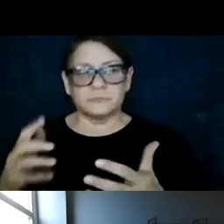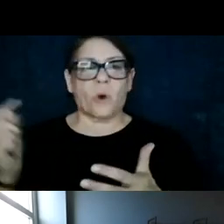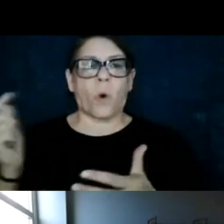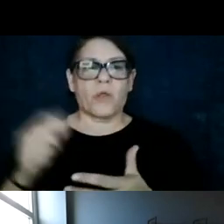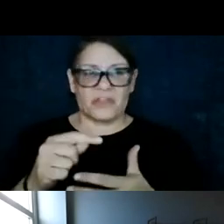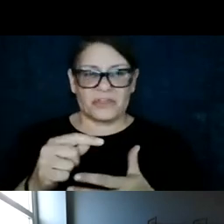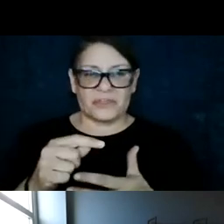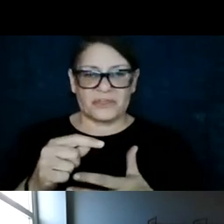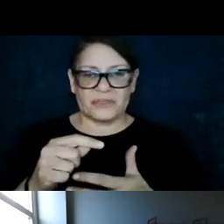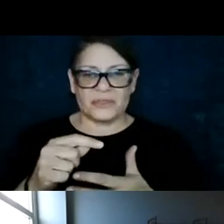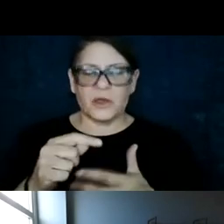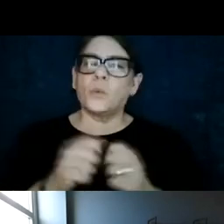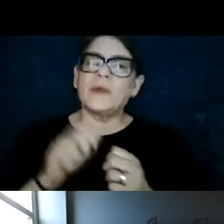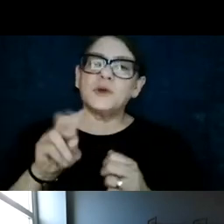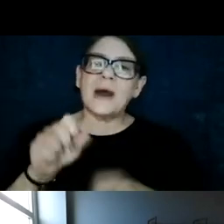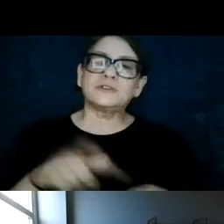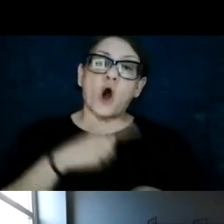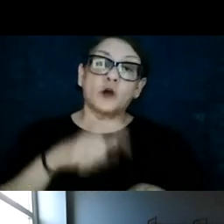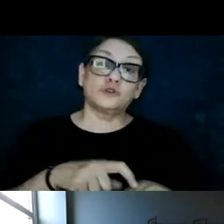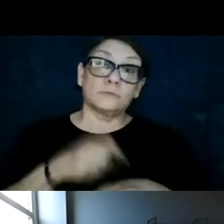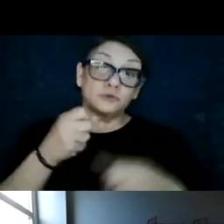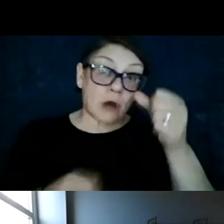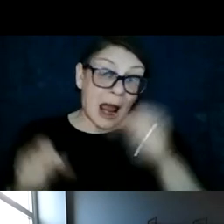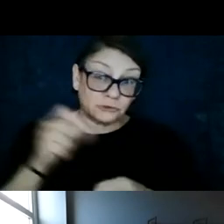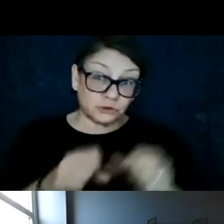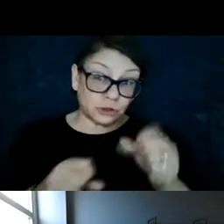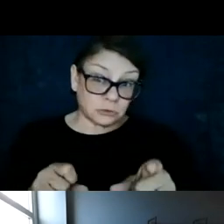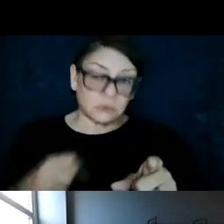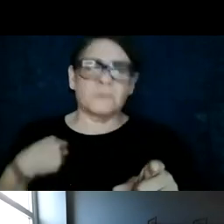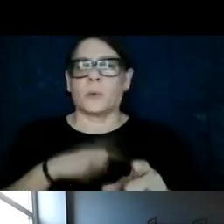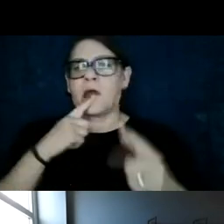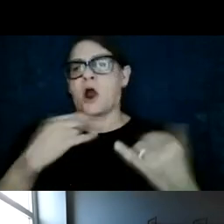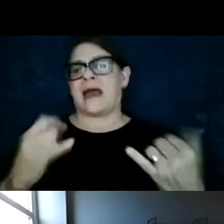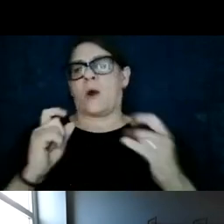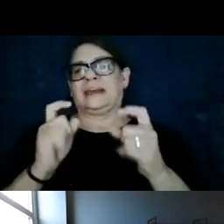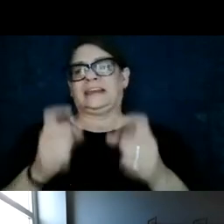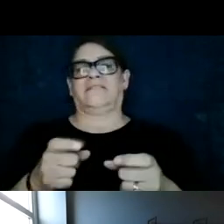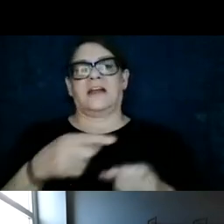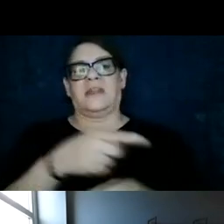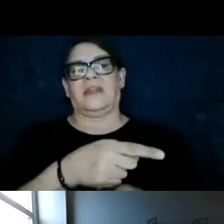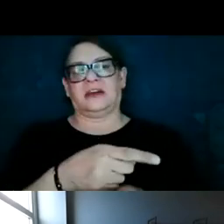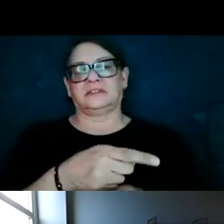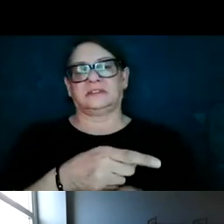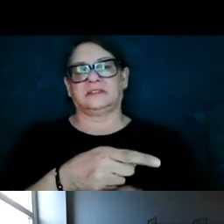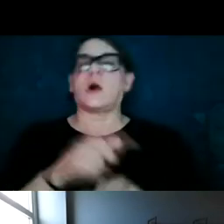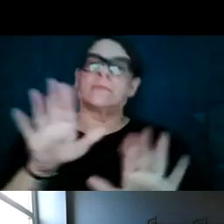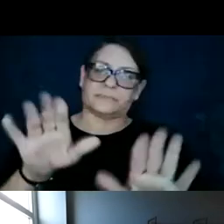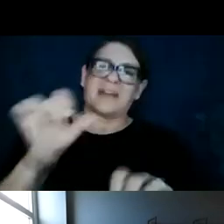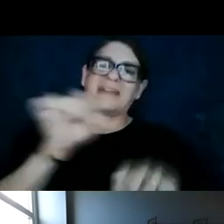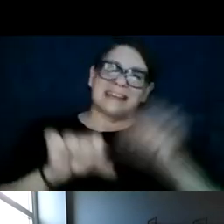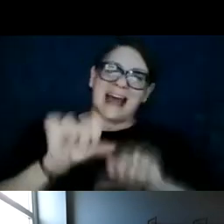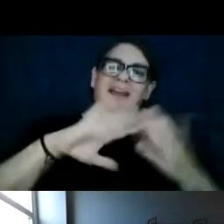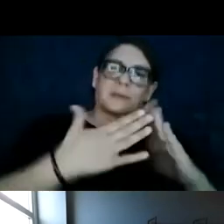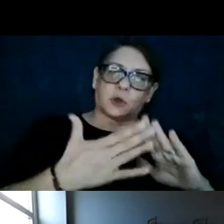With the U.S. long-term strategy, we are now given this – the science community has basically